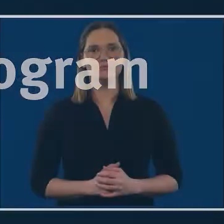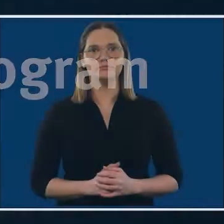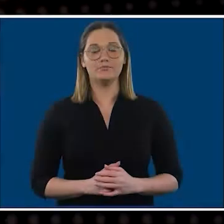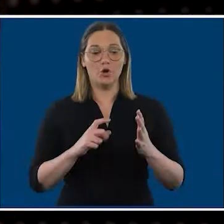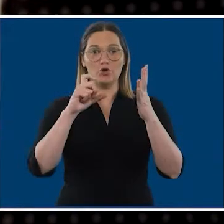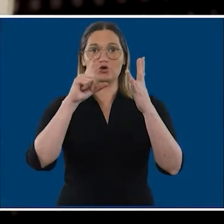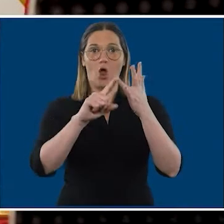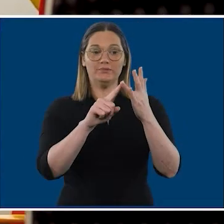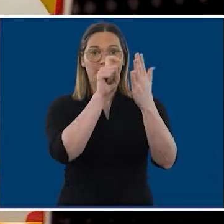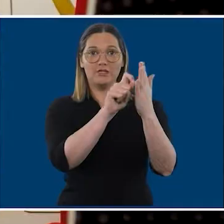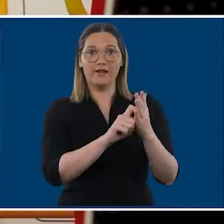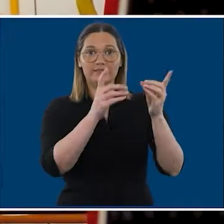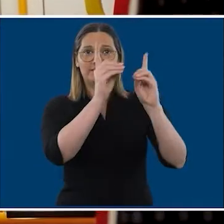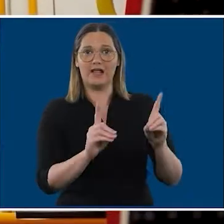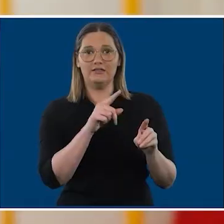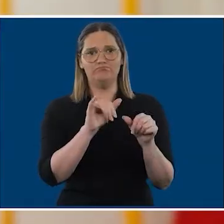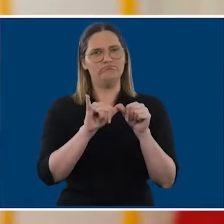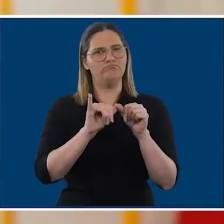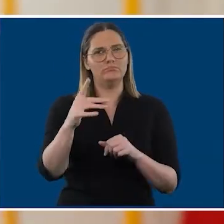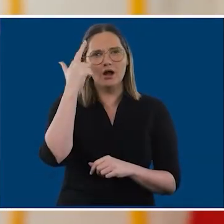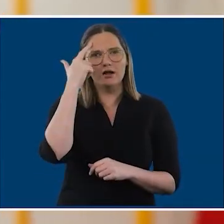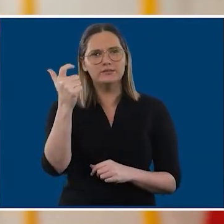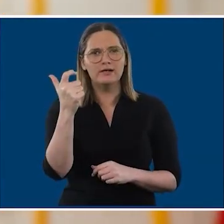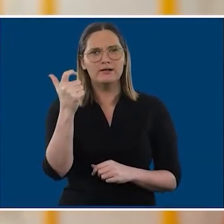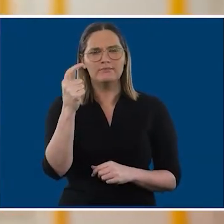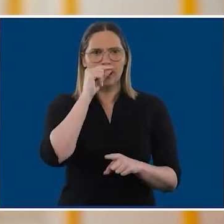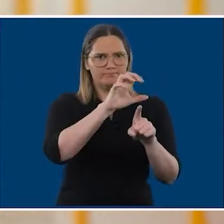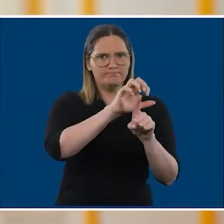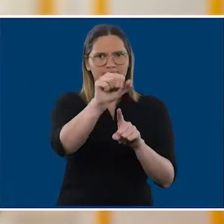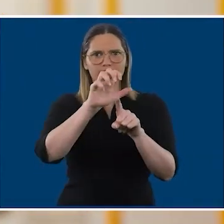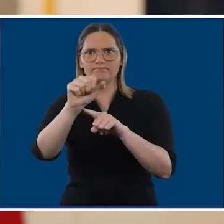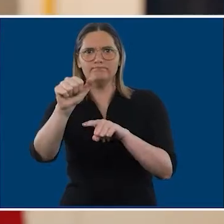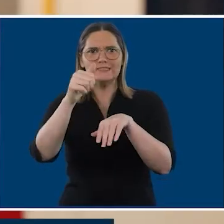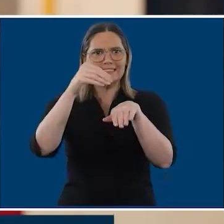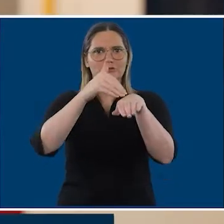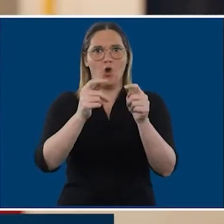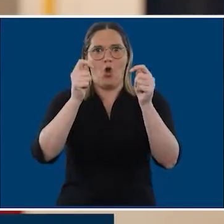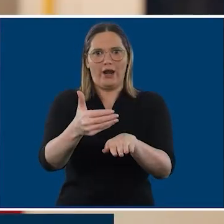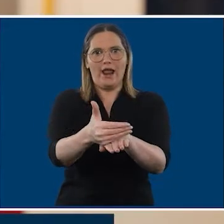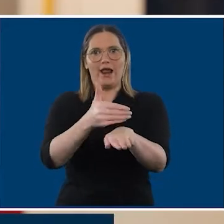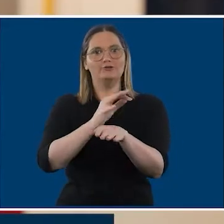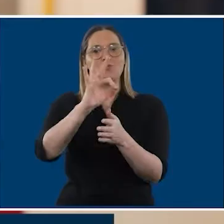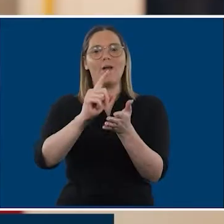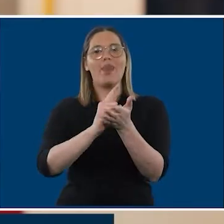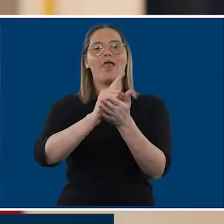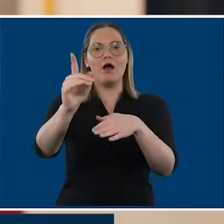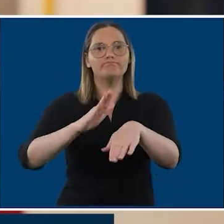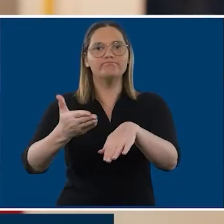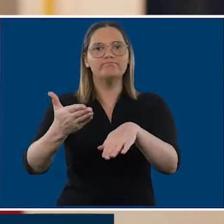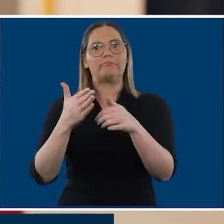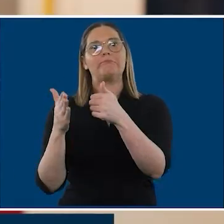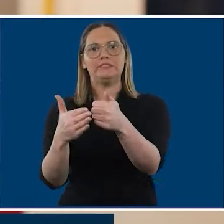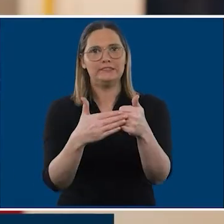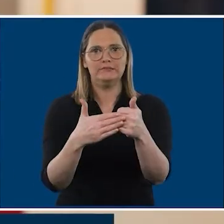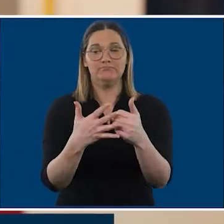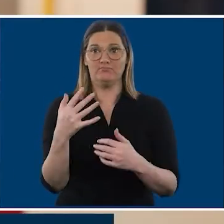Co-design as a concept is very sound. It identifies issues before they become issues. This particular co-design process has been one of